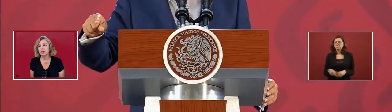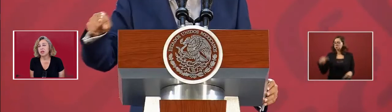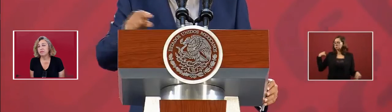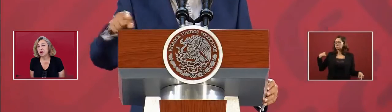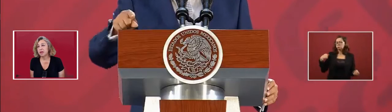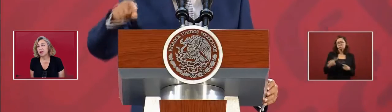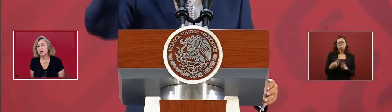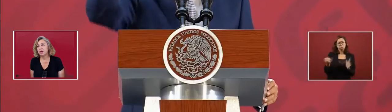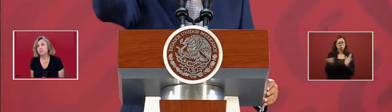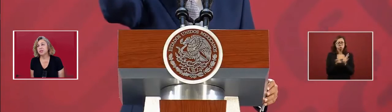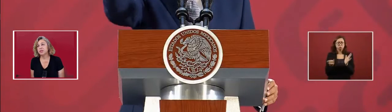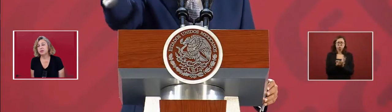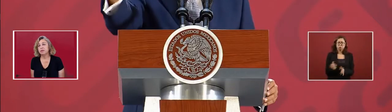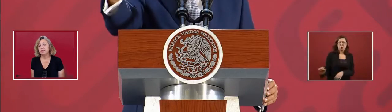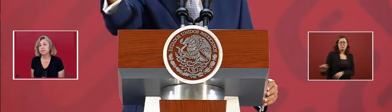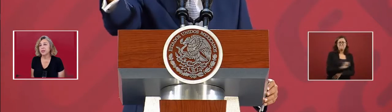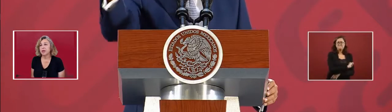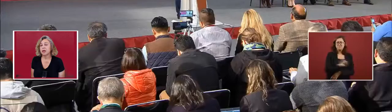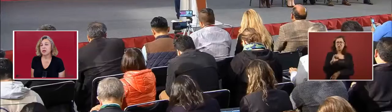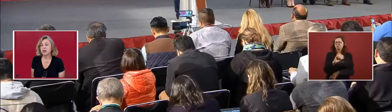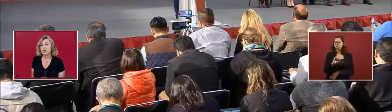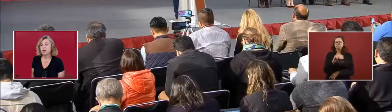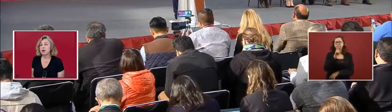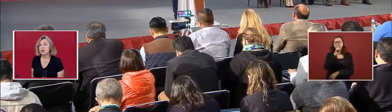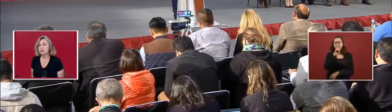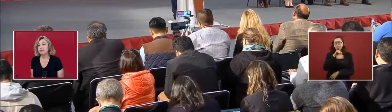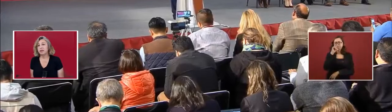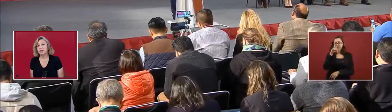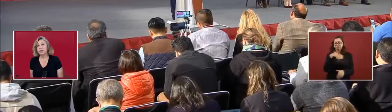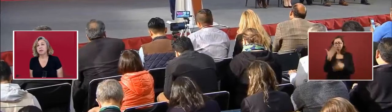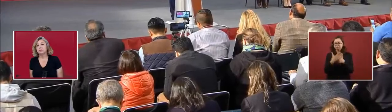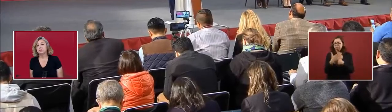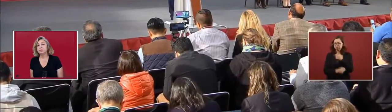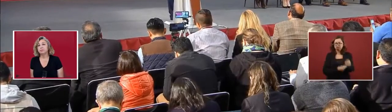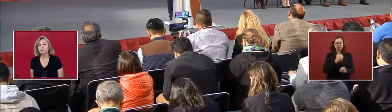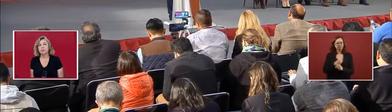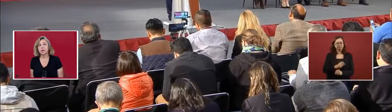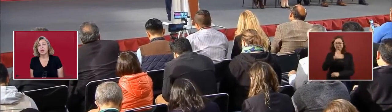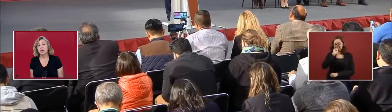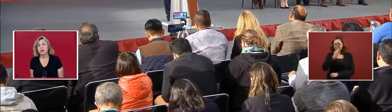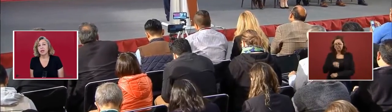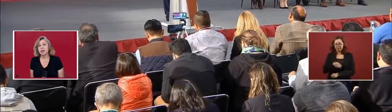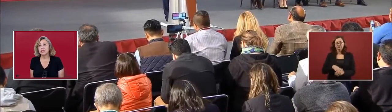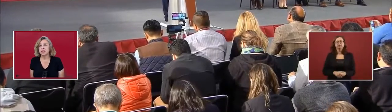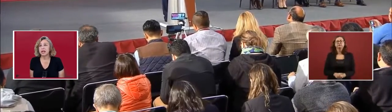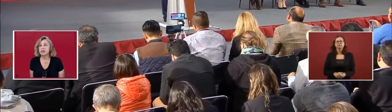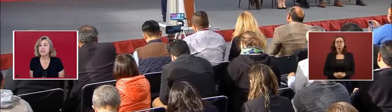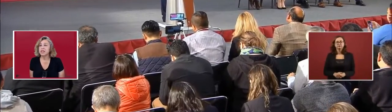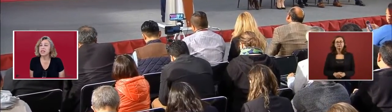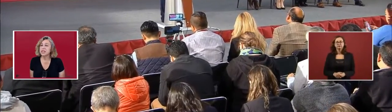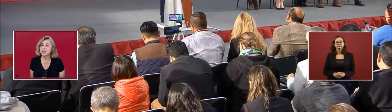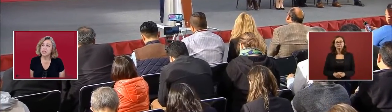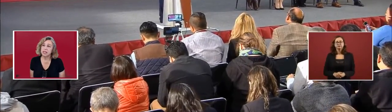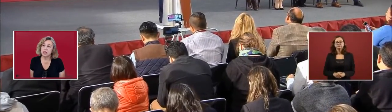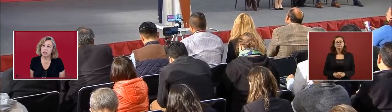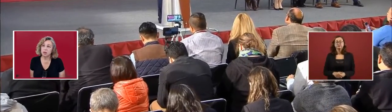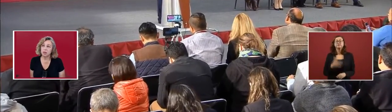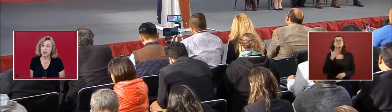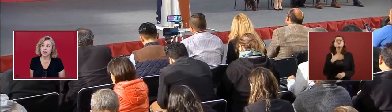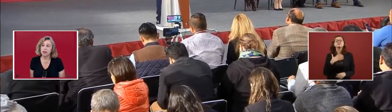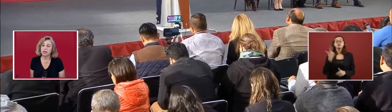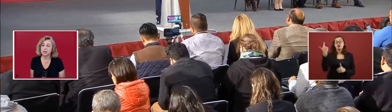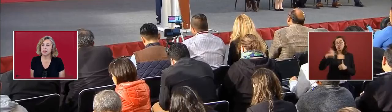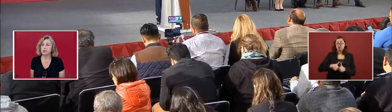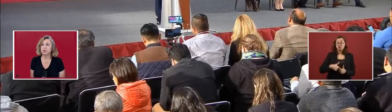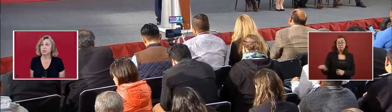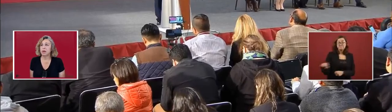They have not gone up this year, nor in the following. It is guaranteed that you